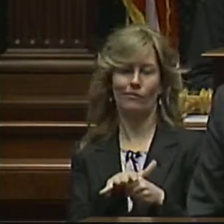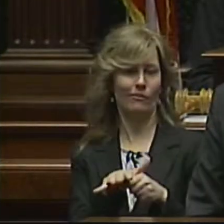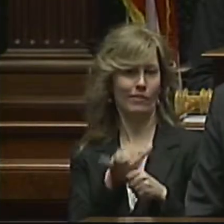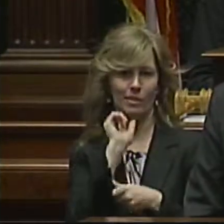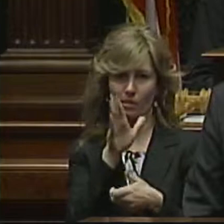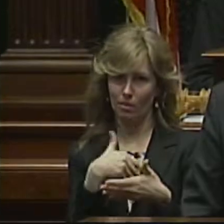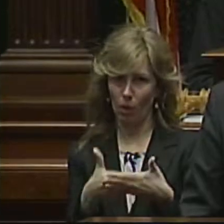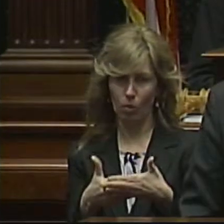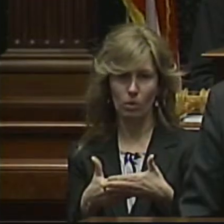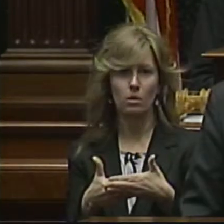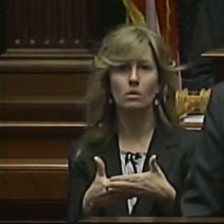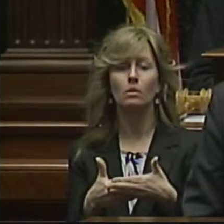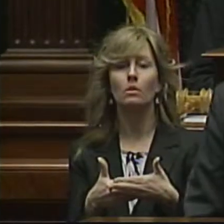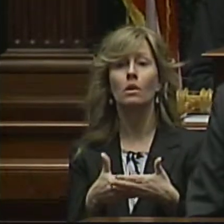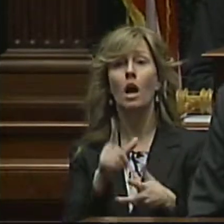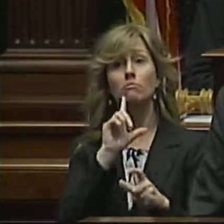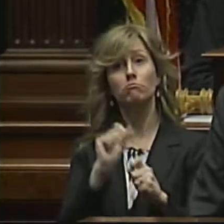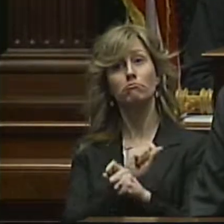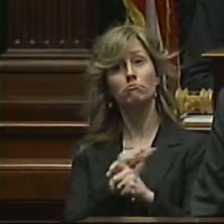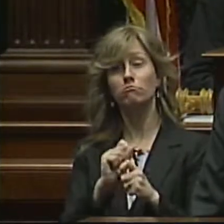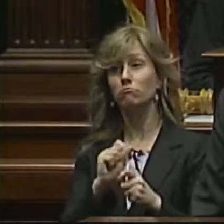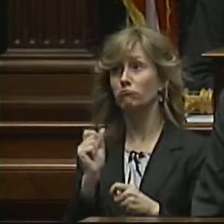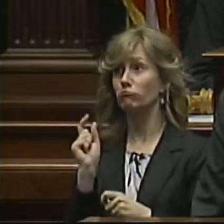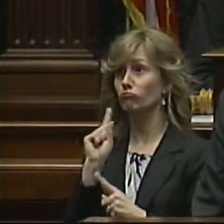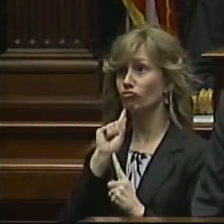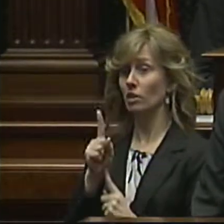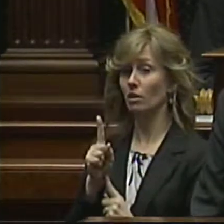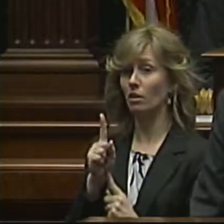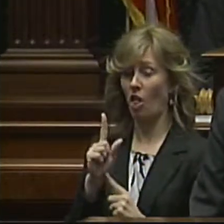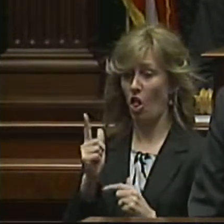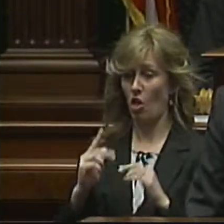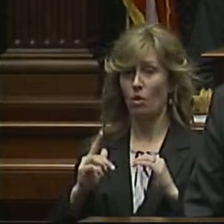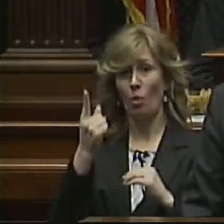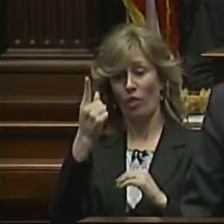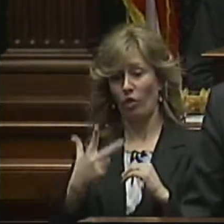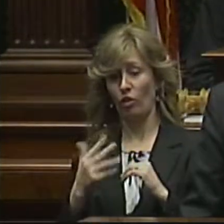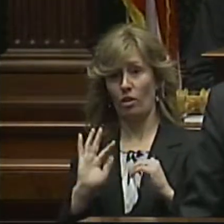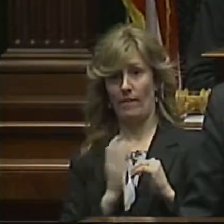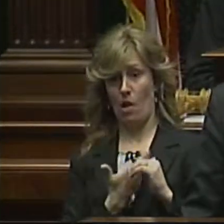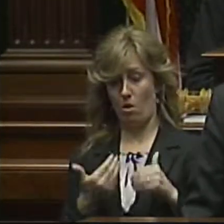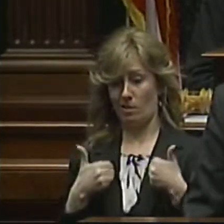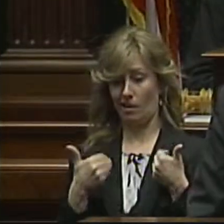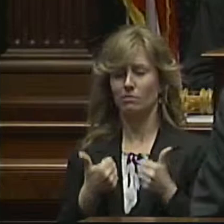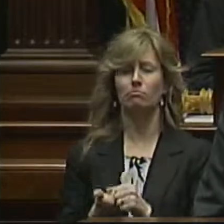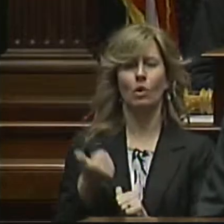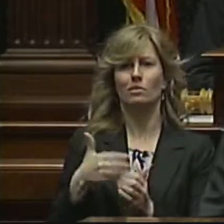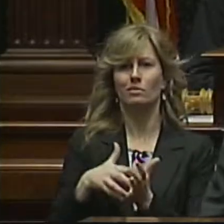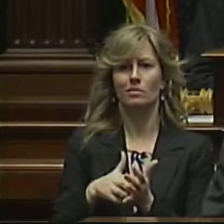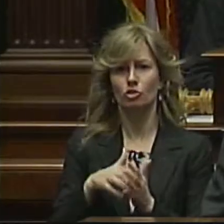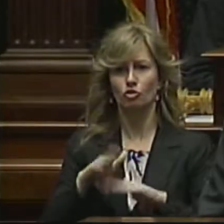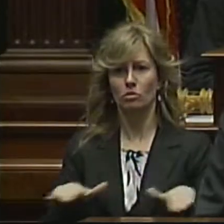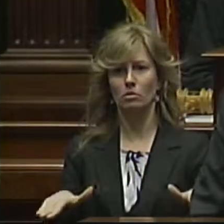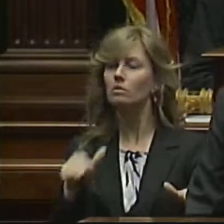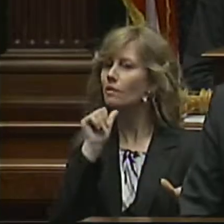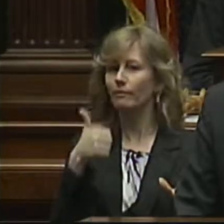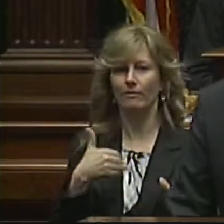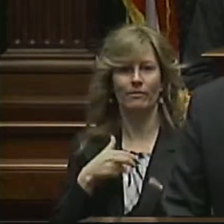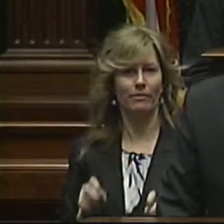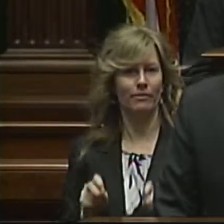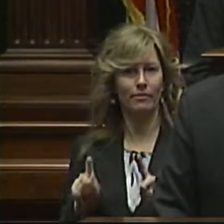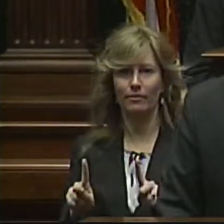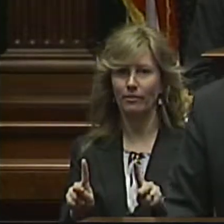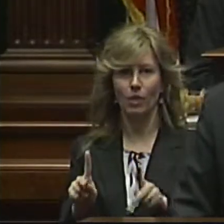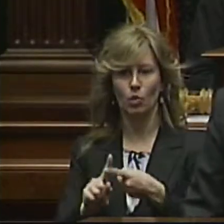The reality is, more than a third of our youngest and most vulnerable children don't have the opportunity